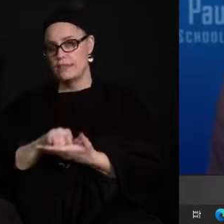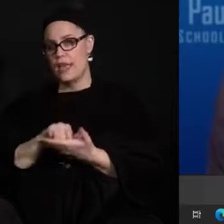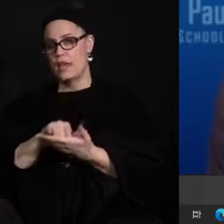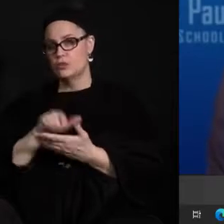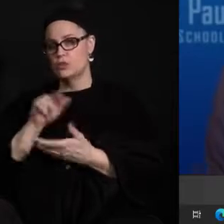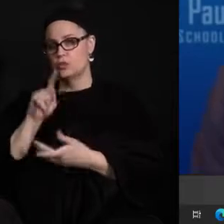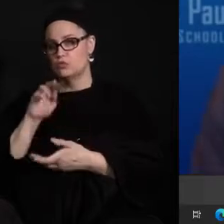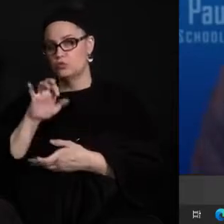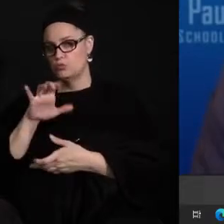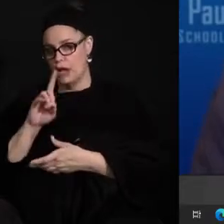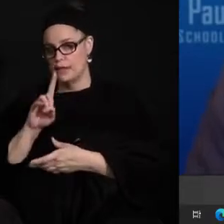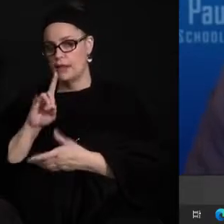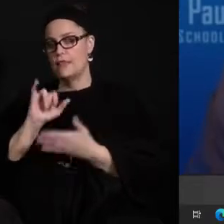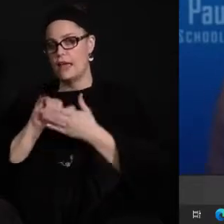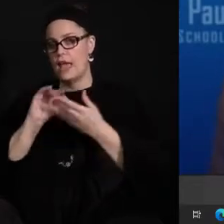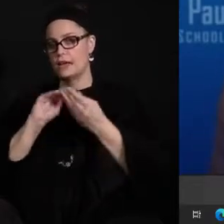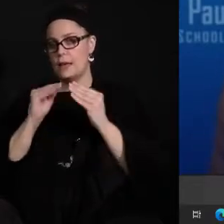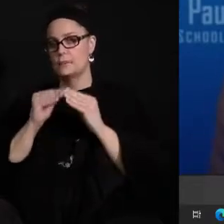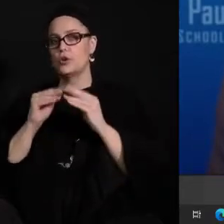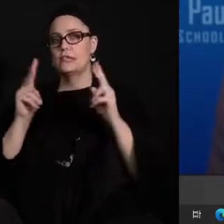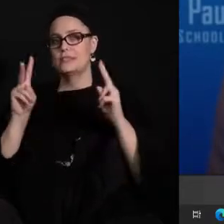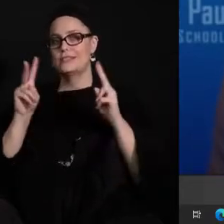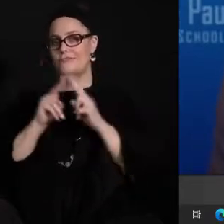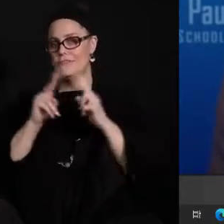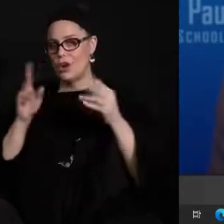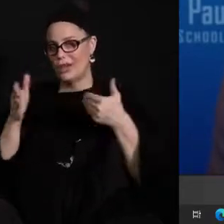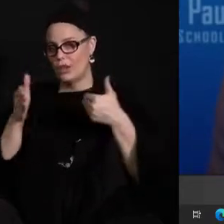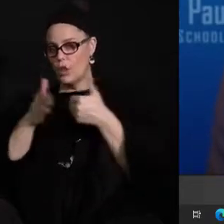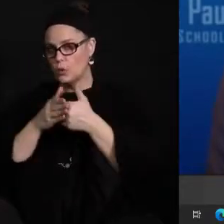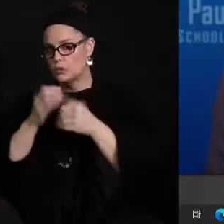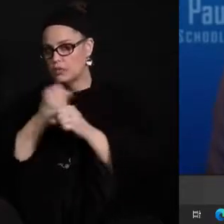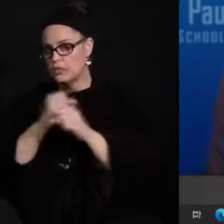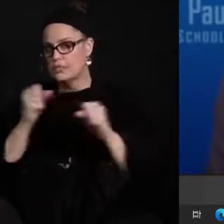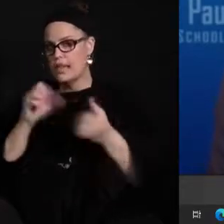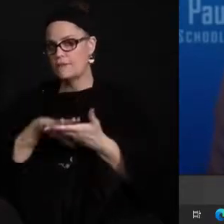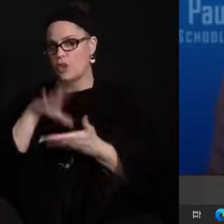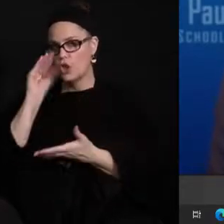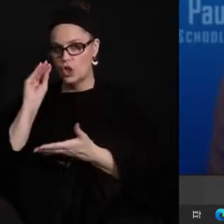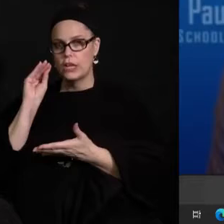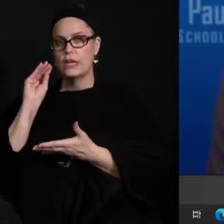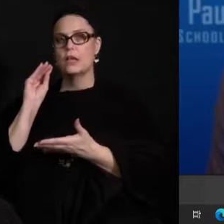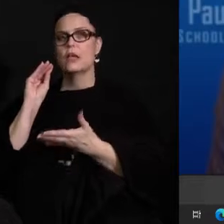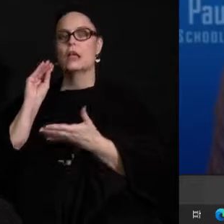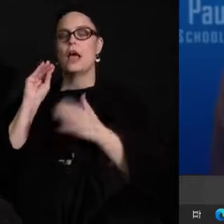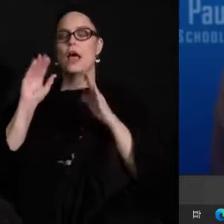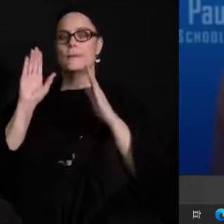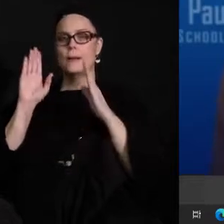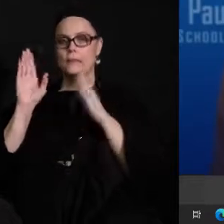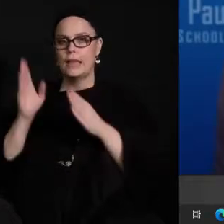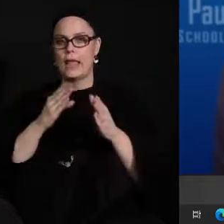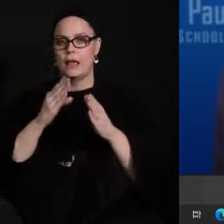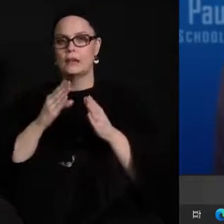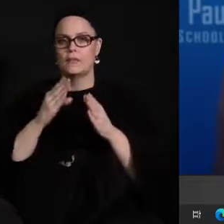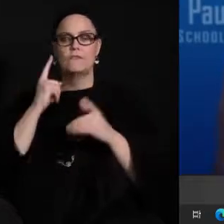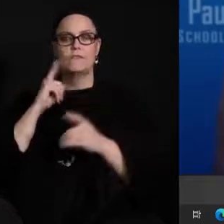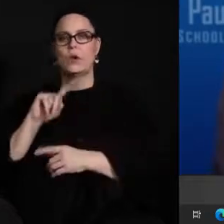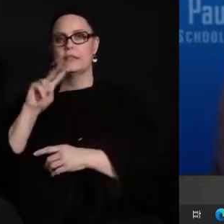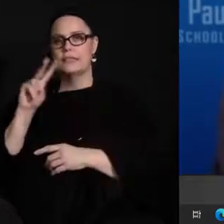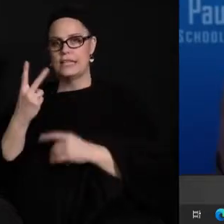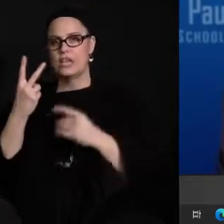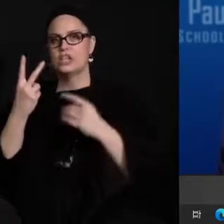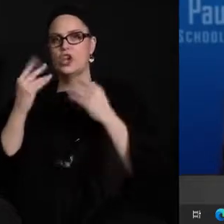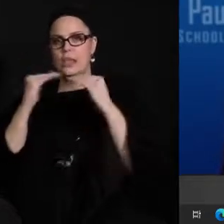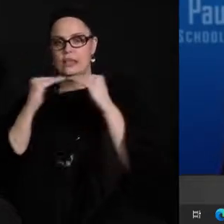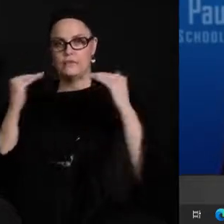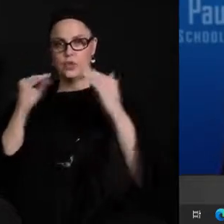you know that number is very close to what the safe learning plan would recommend as an in-person model under 10 for secondary students